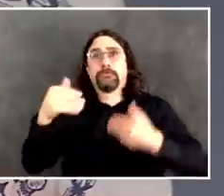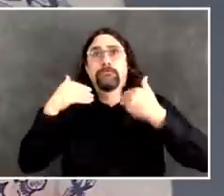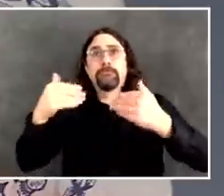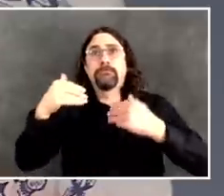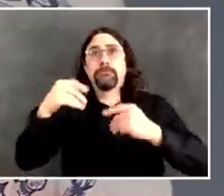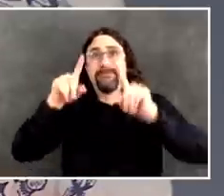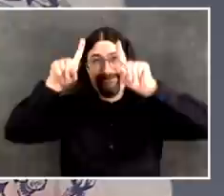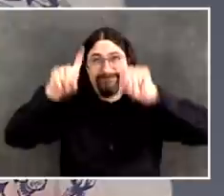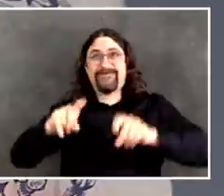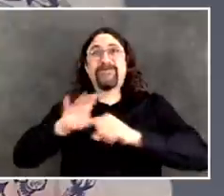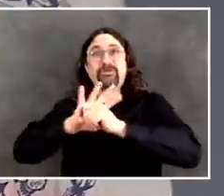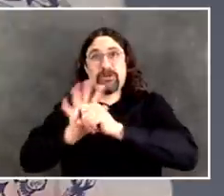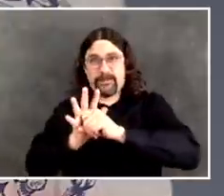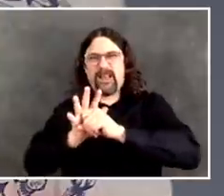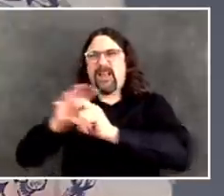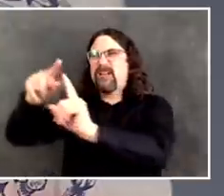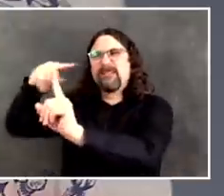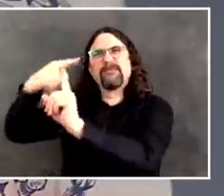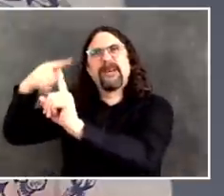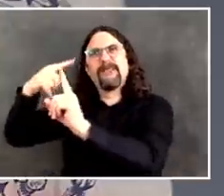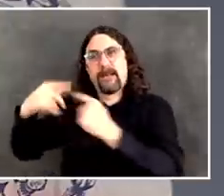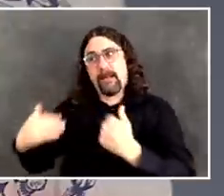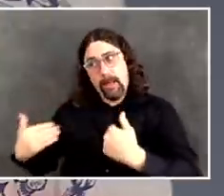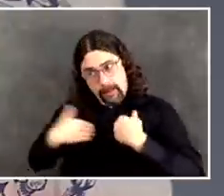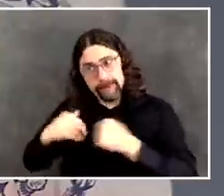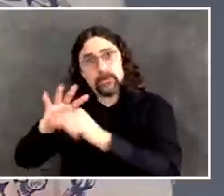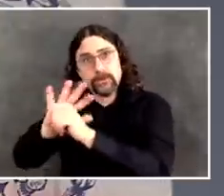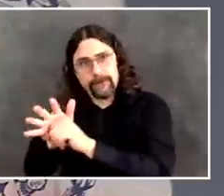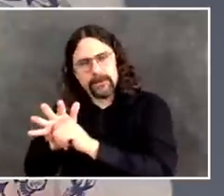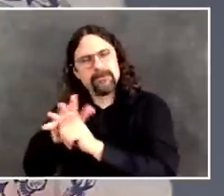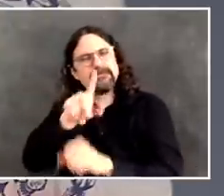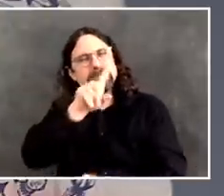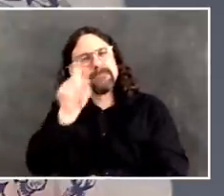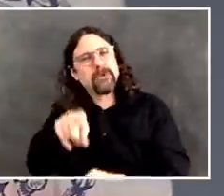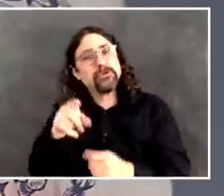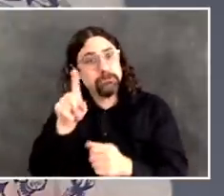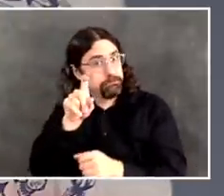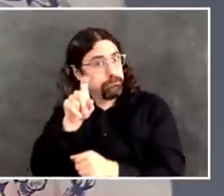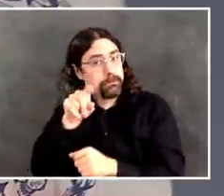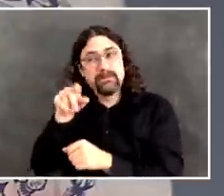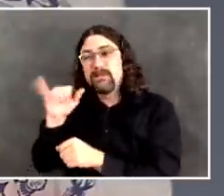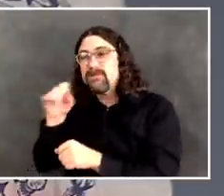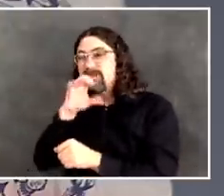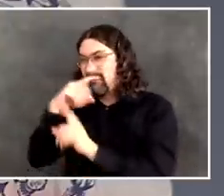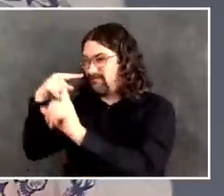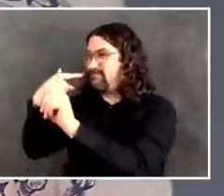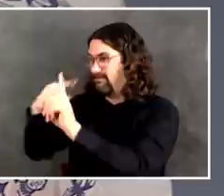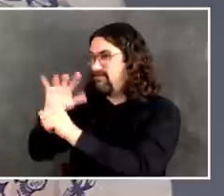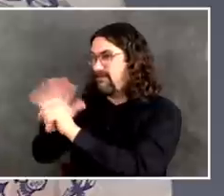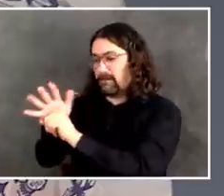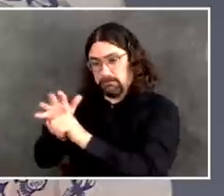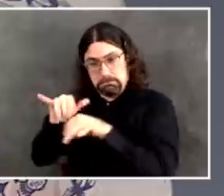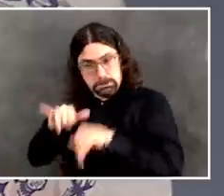And then on the point about the indicator at the 200 level. Mitch, do you want to go first?